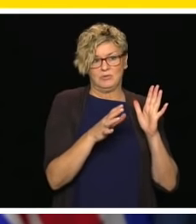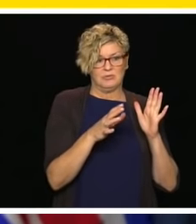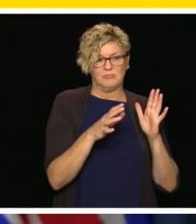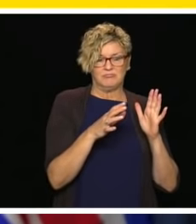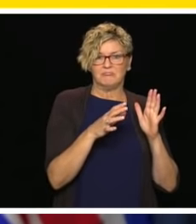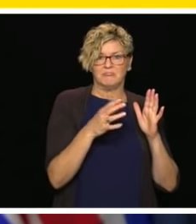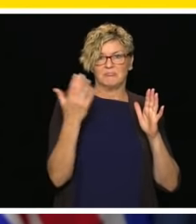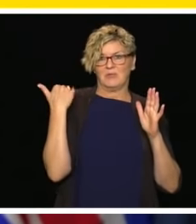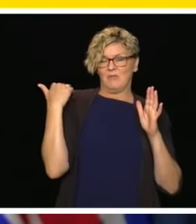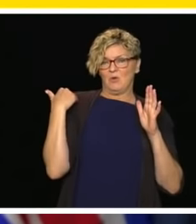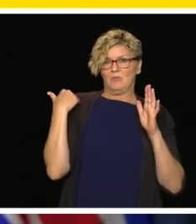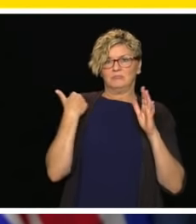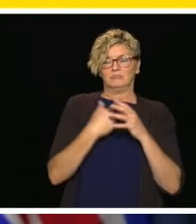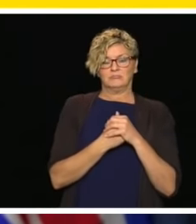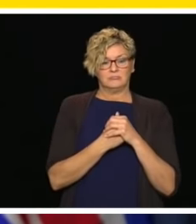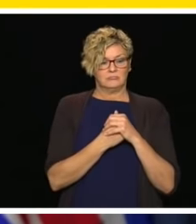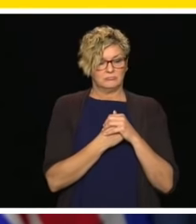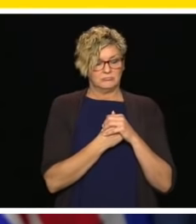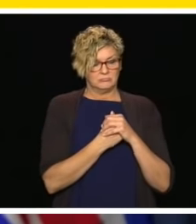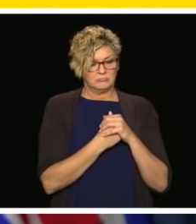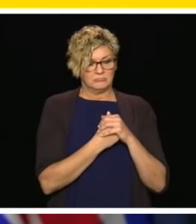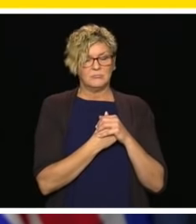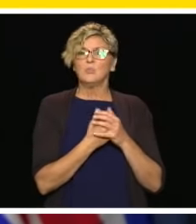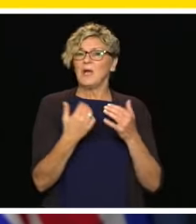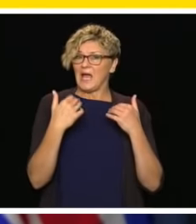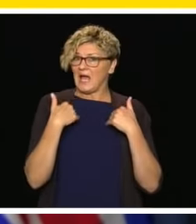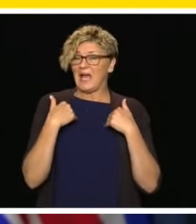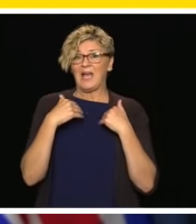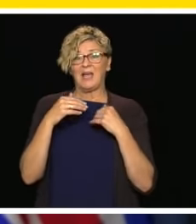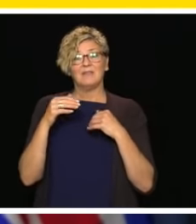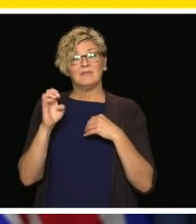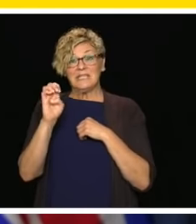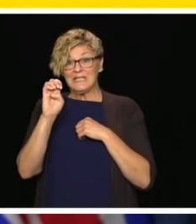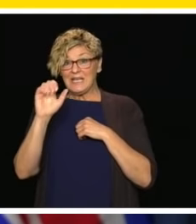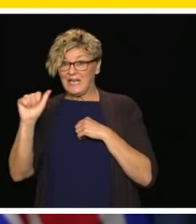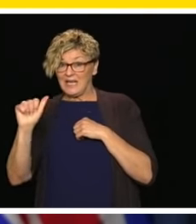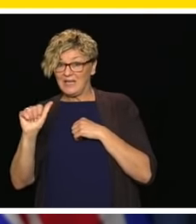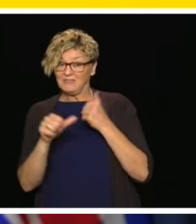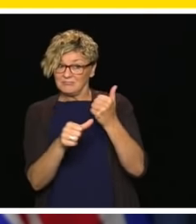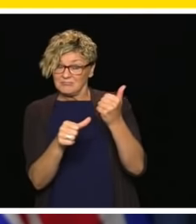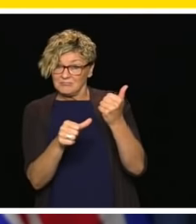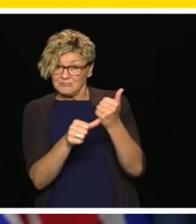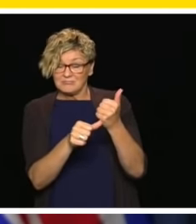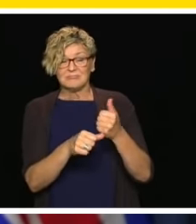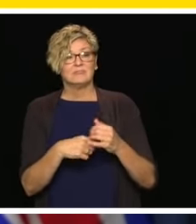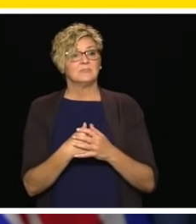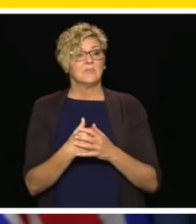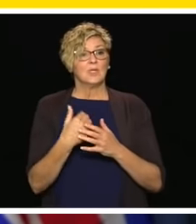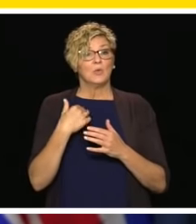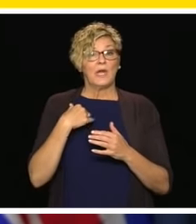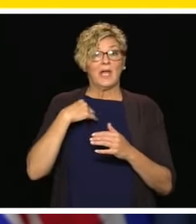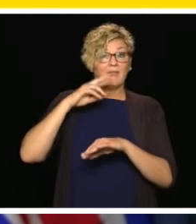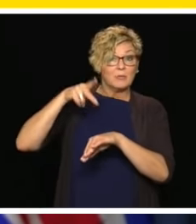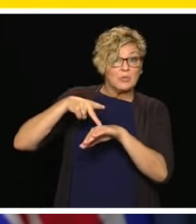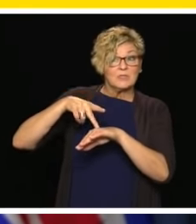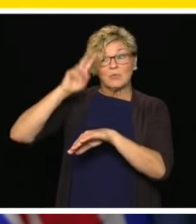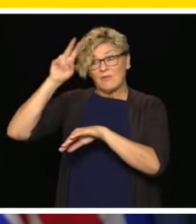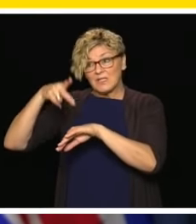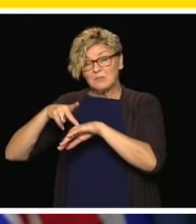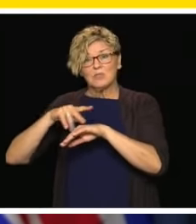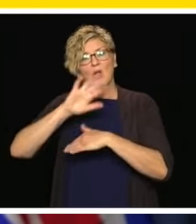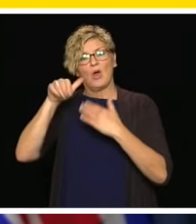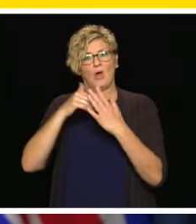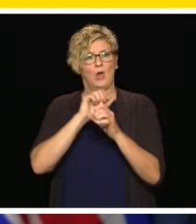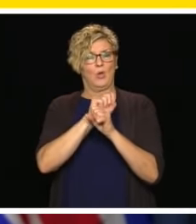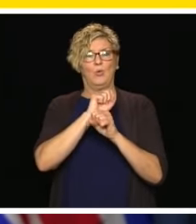the benefit of support staff, educational assistance, and principals and vice principals to engage in the intricacies